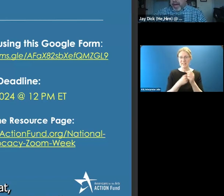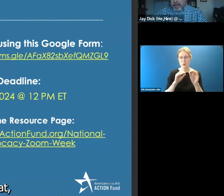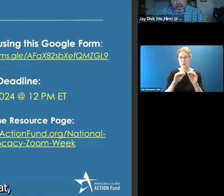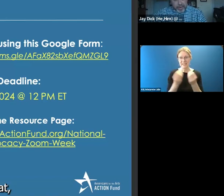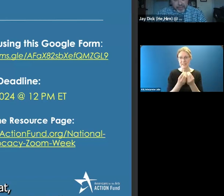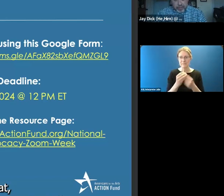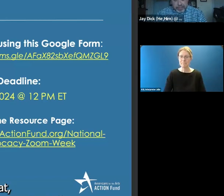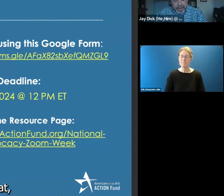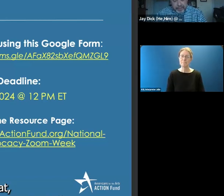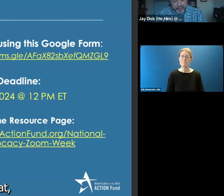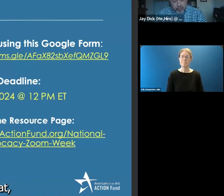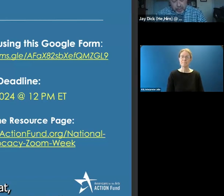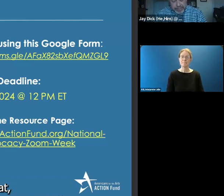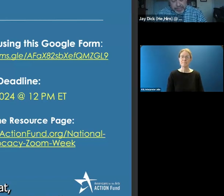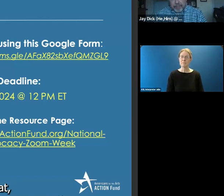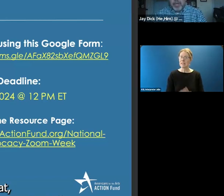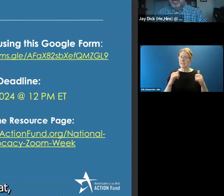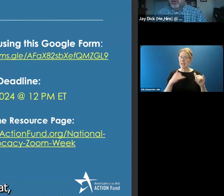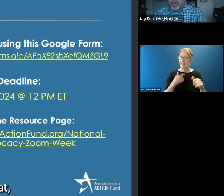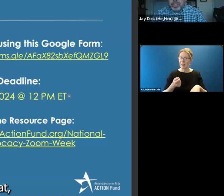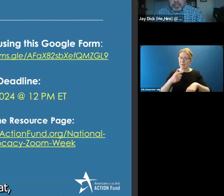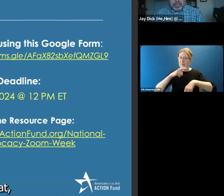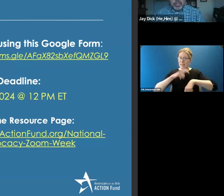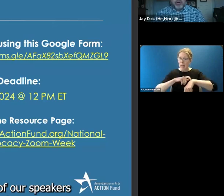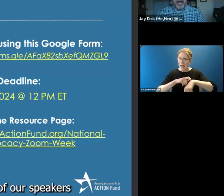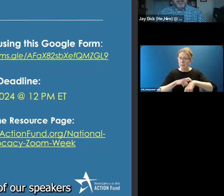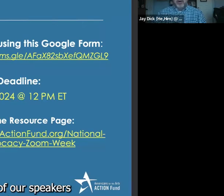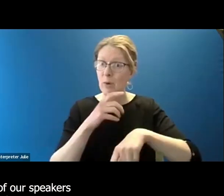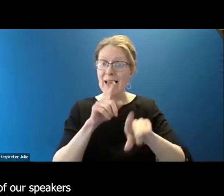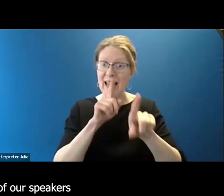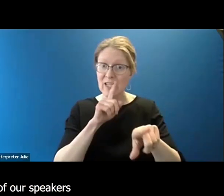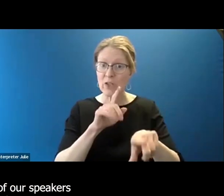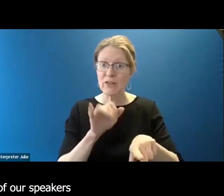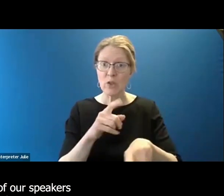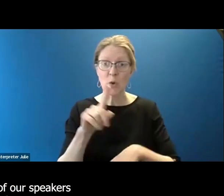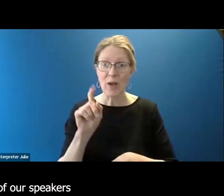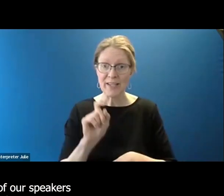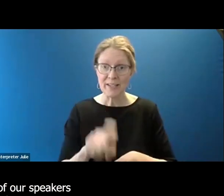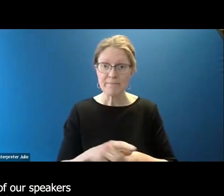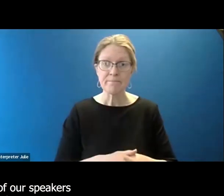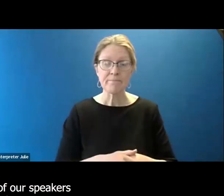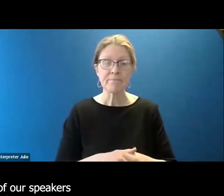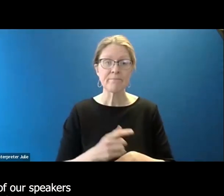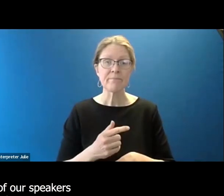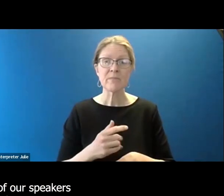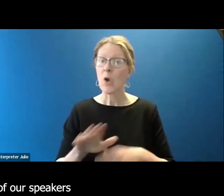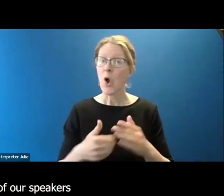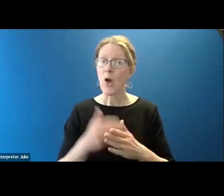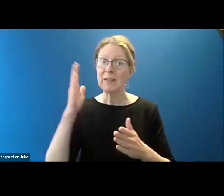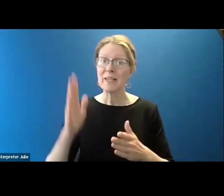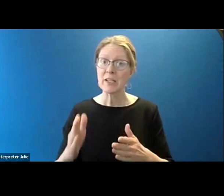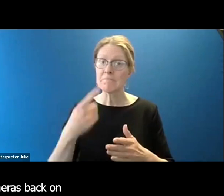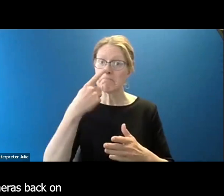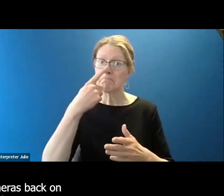With that, we have a little time for some questions. So I invite all of our speakers to come back